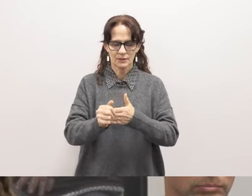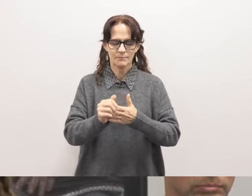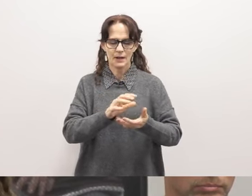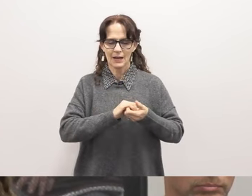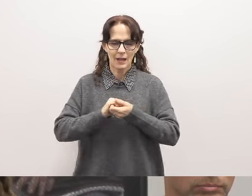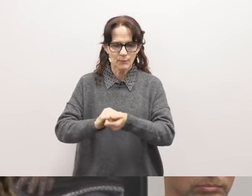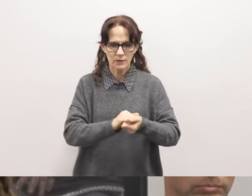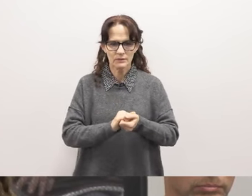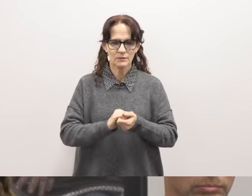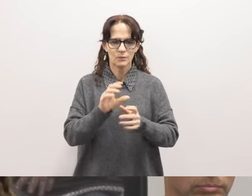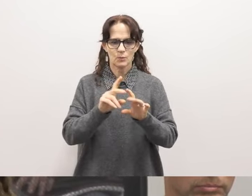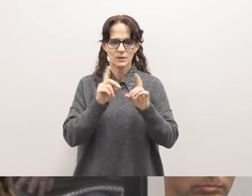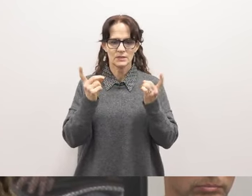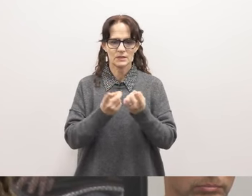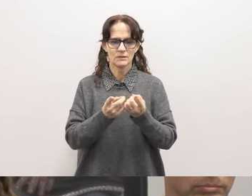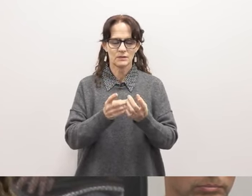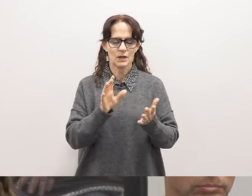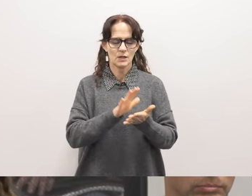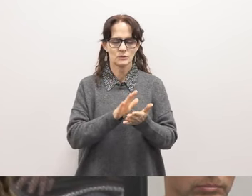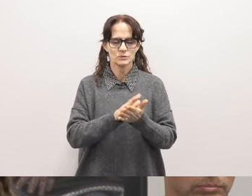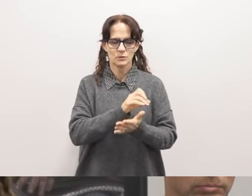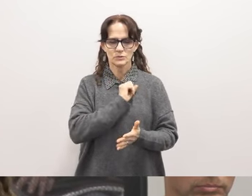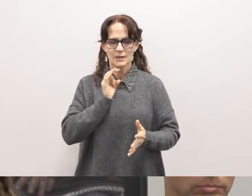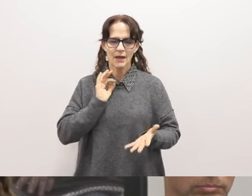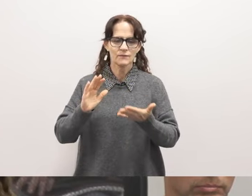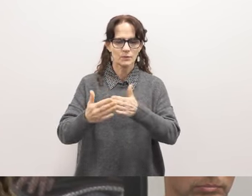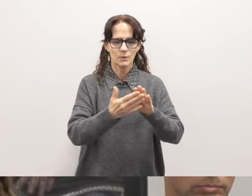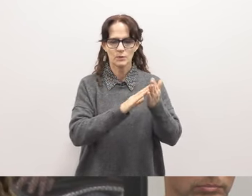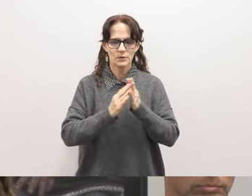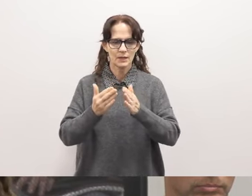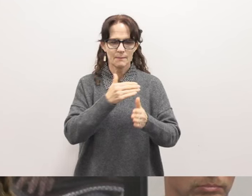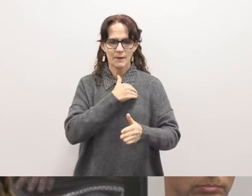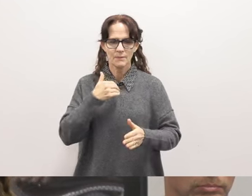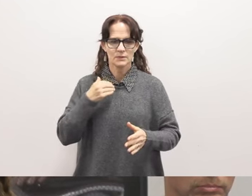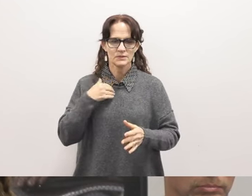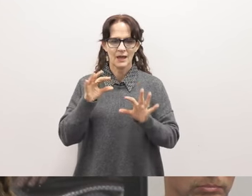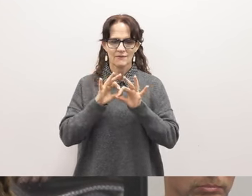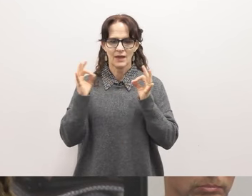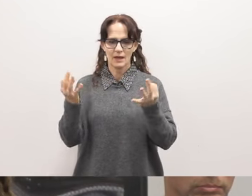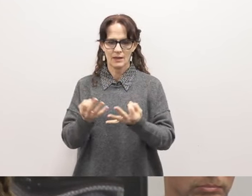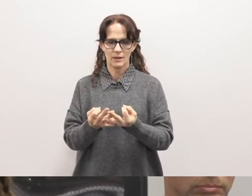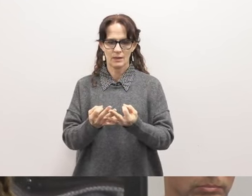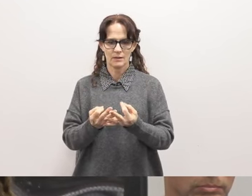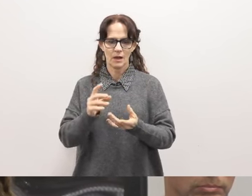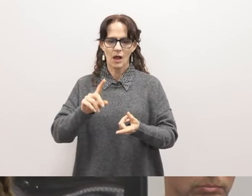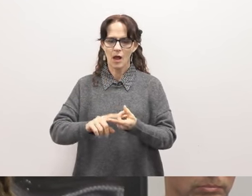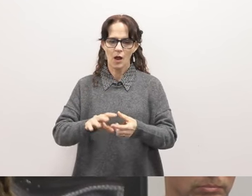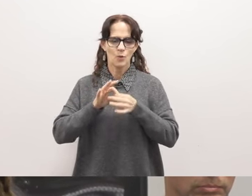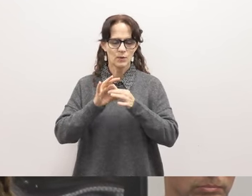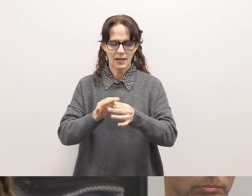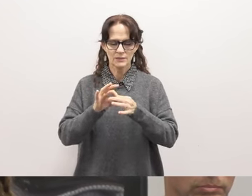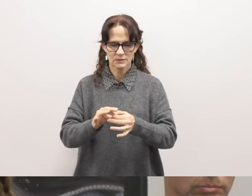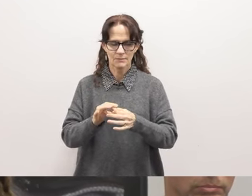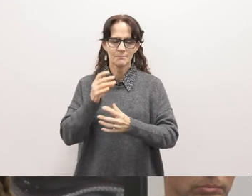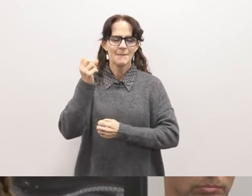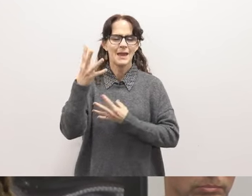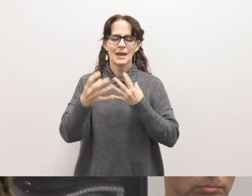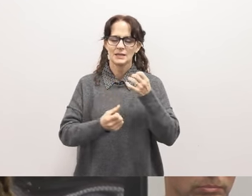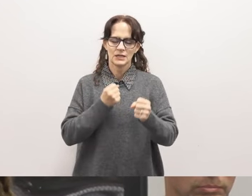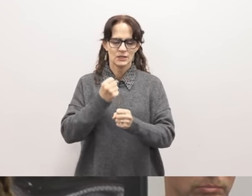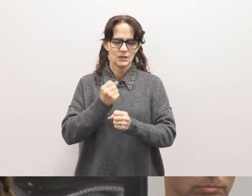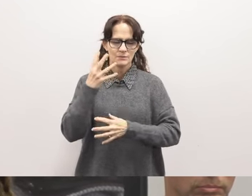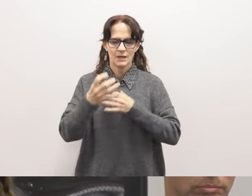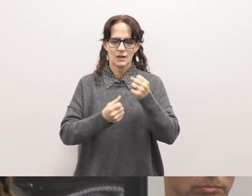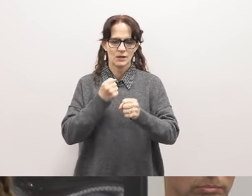school staff, community members, and families. Our partnership with OBSD developed after years of collaboration with